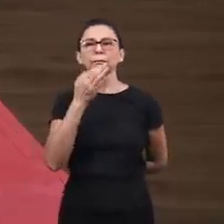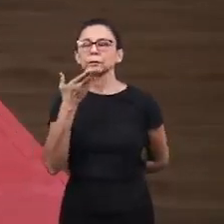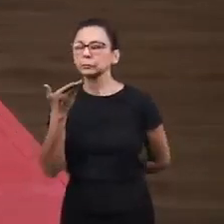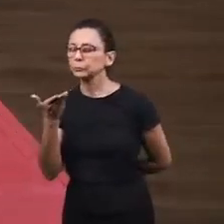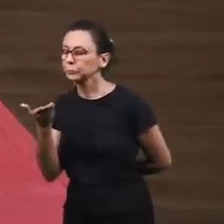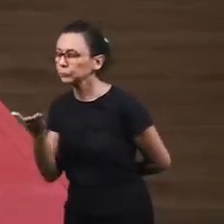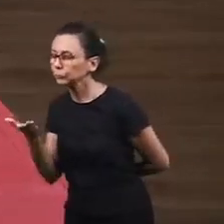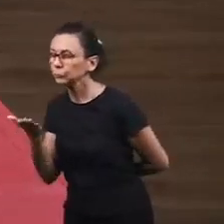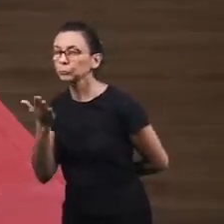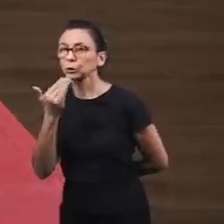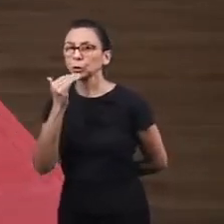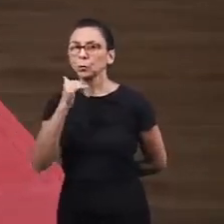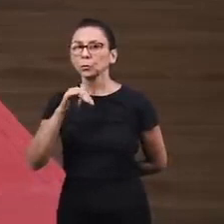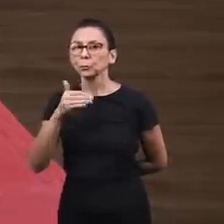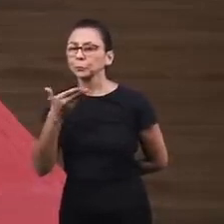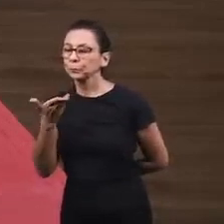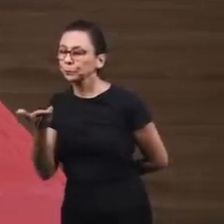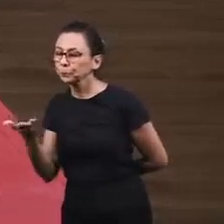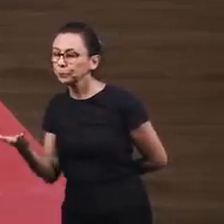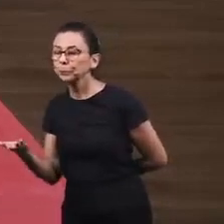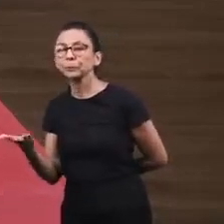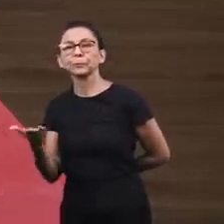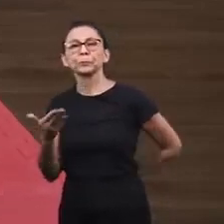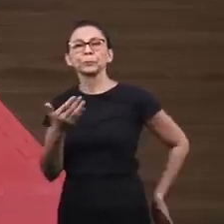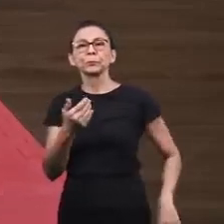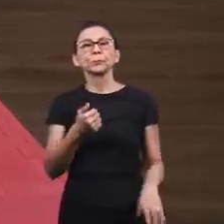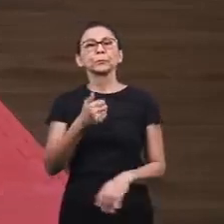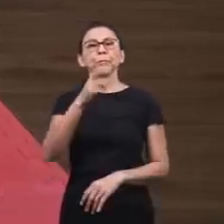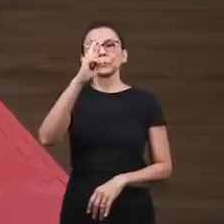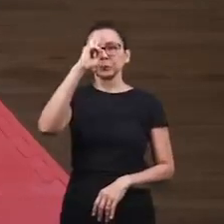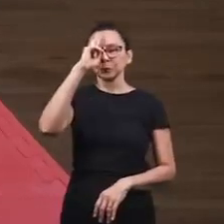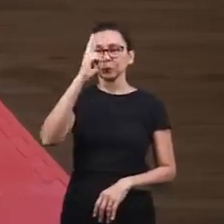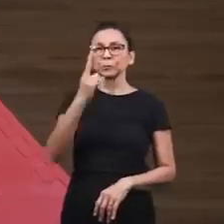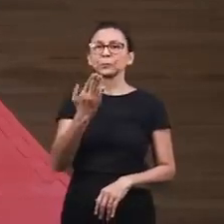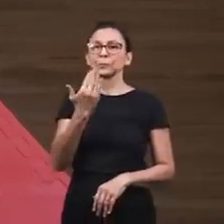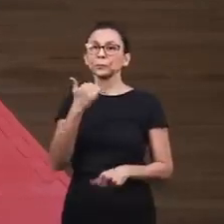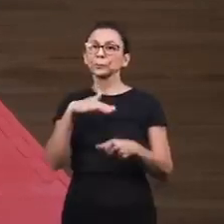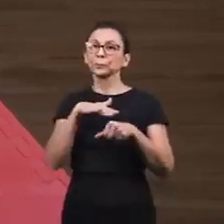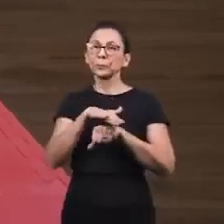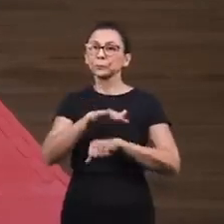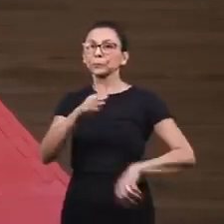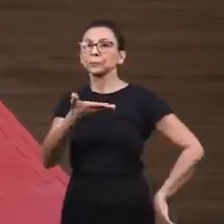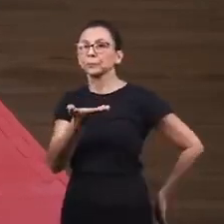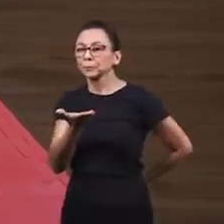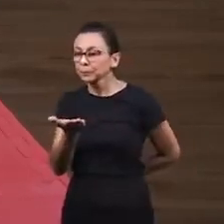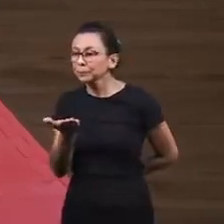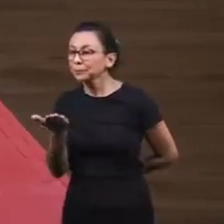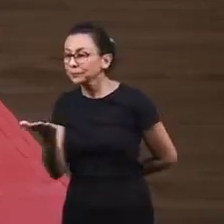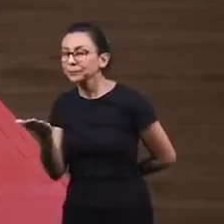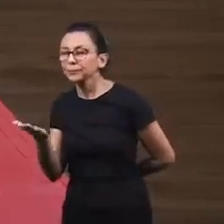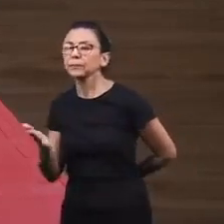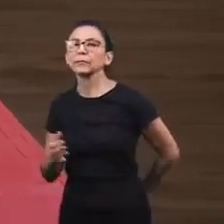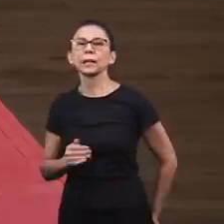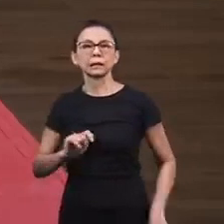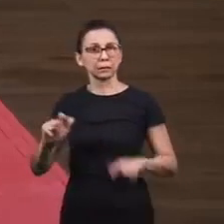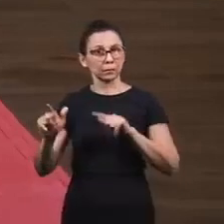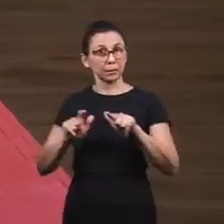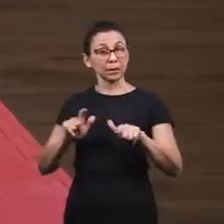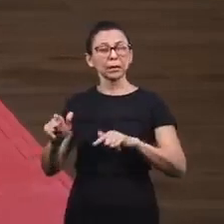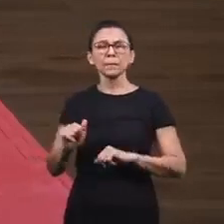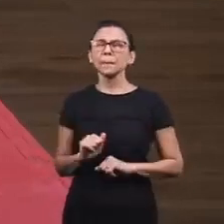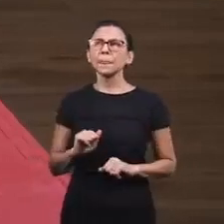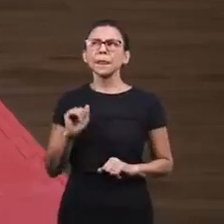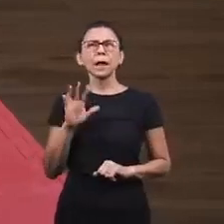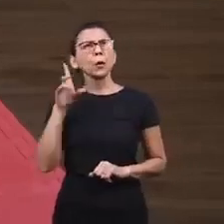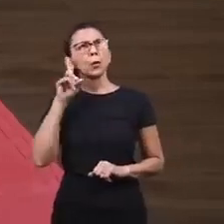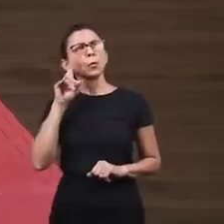king, brought the king coffee, brought him lunch, dinner. And this is what Nehemiah did. But one